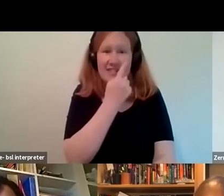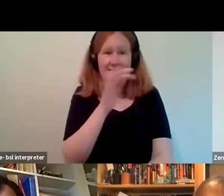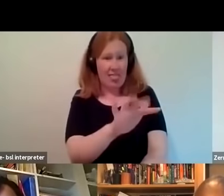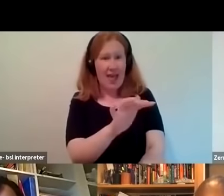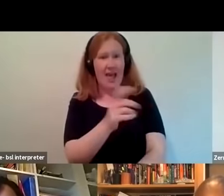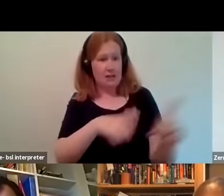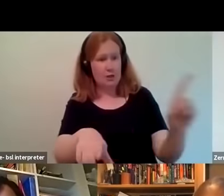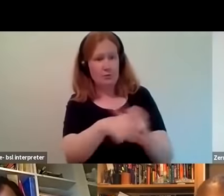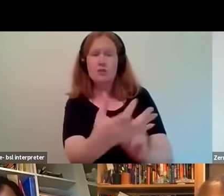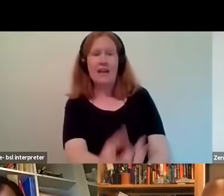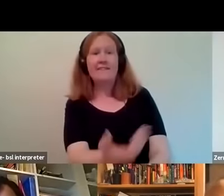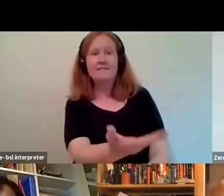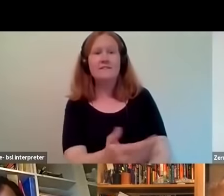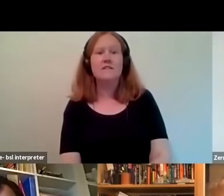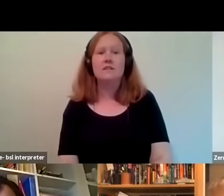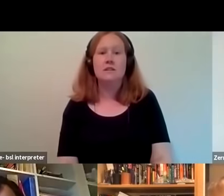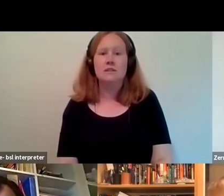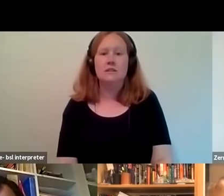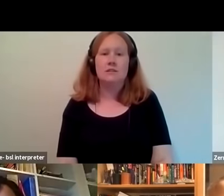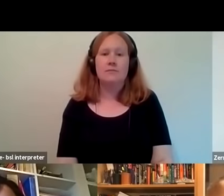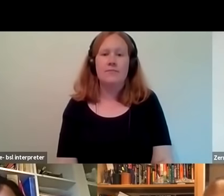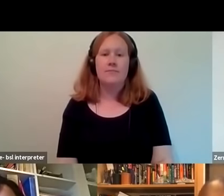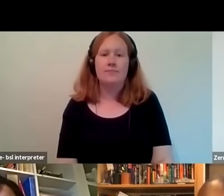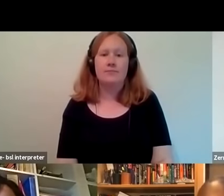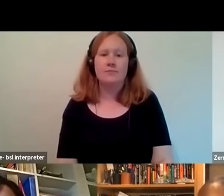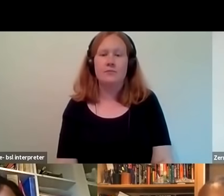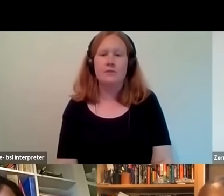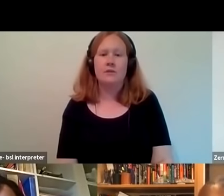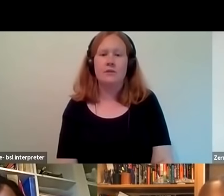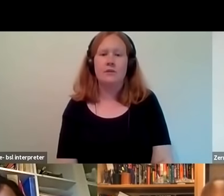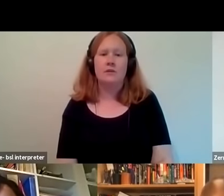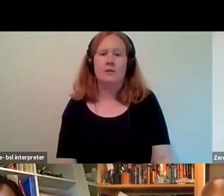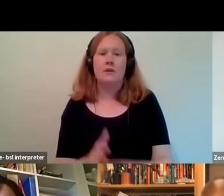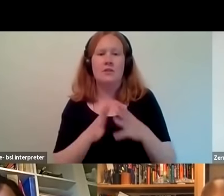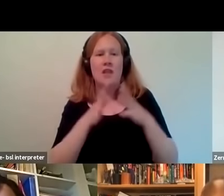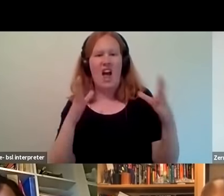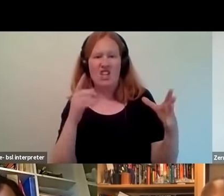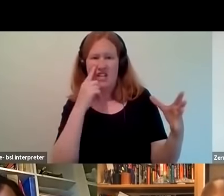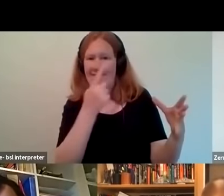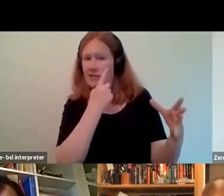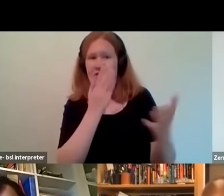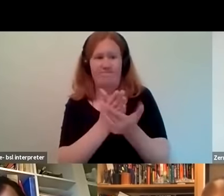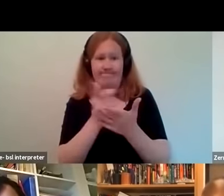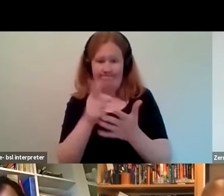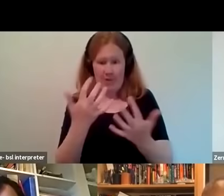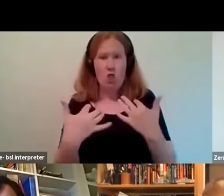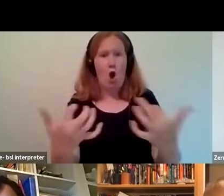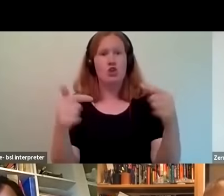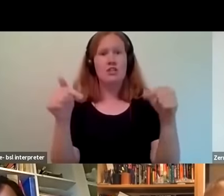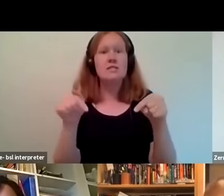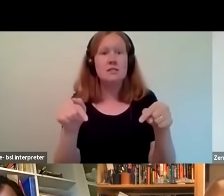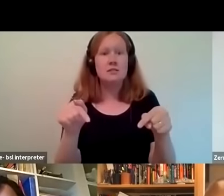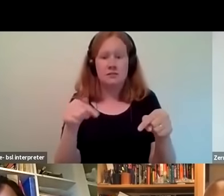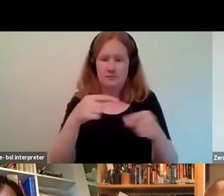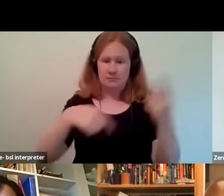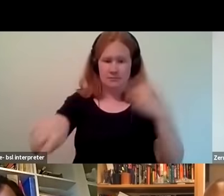the the largest uh i think uh amount of evidence is the actual audience um they're the ones that